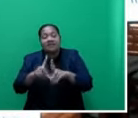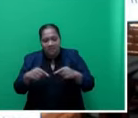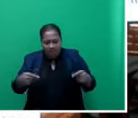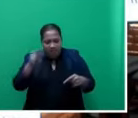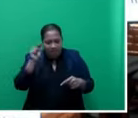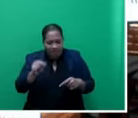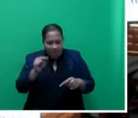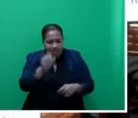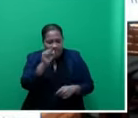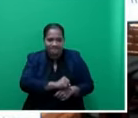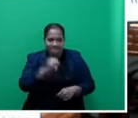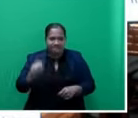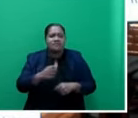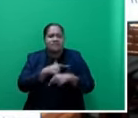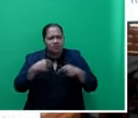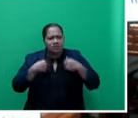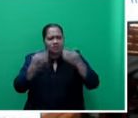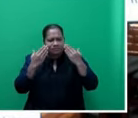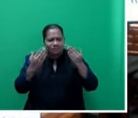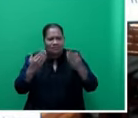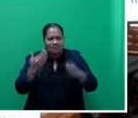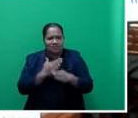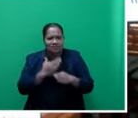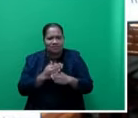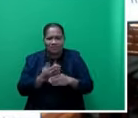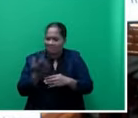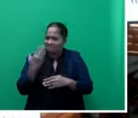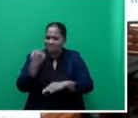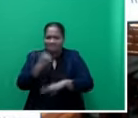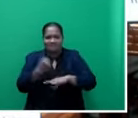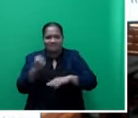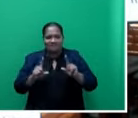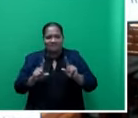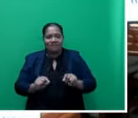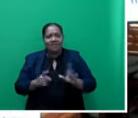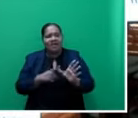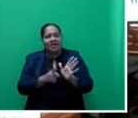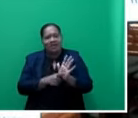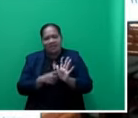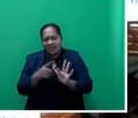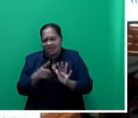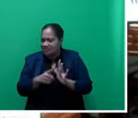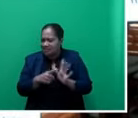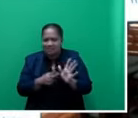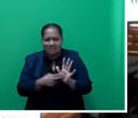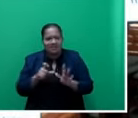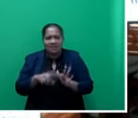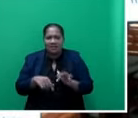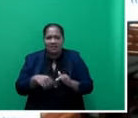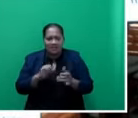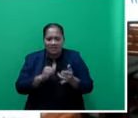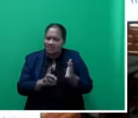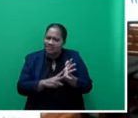Mr. Speaker, sir. We appreciate the work done by previous governments, Alliance Government, SVT, SDL. But it is not